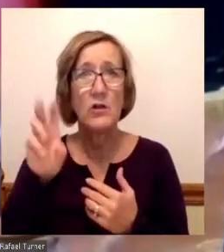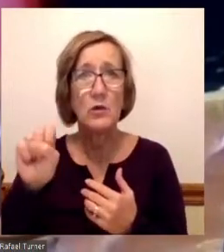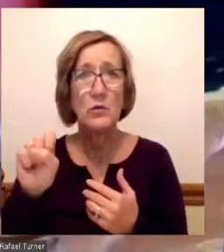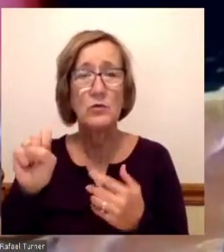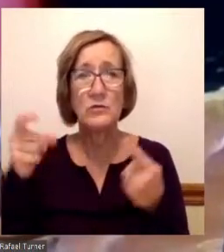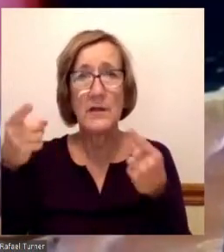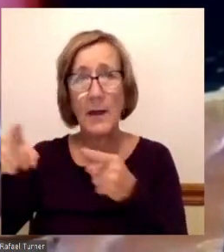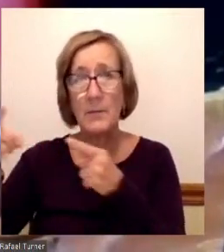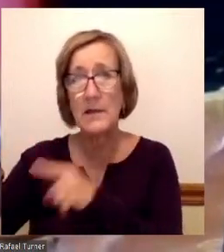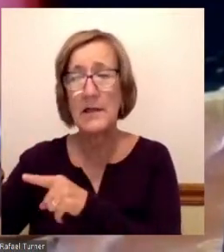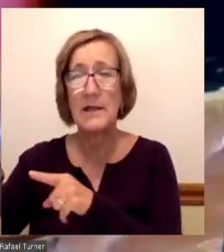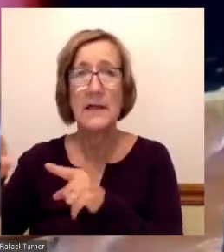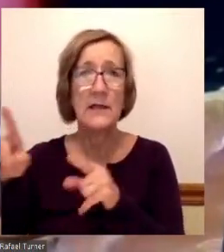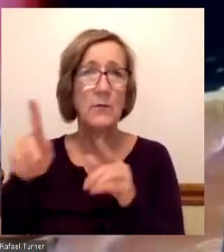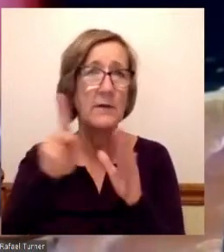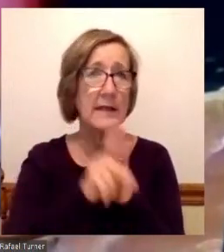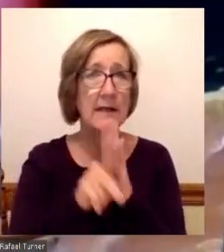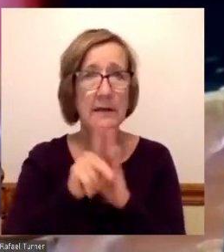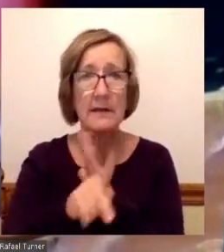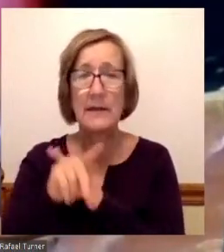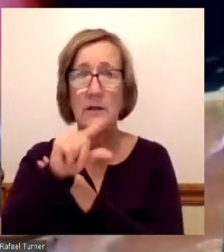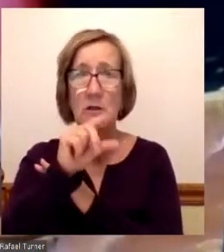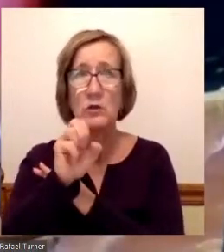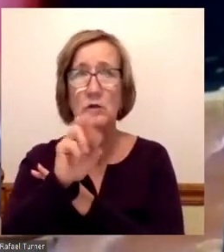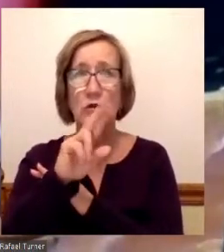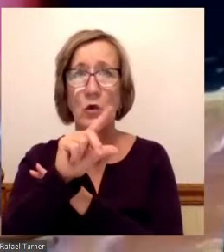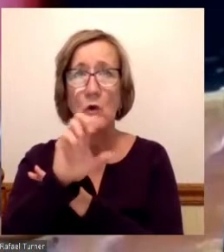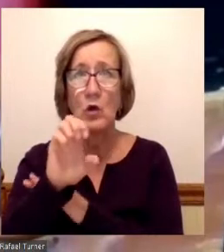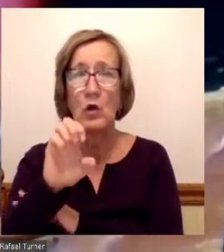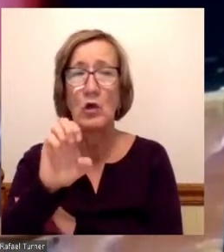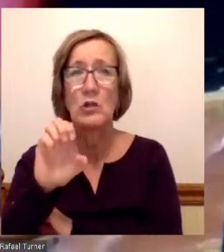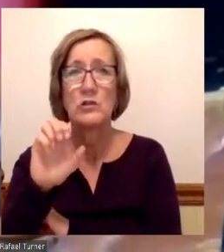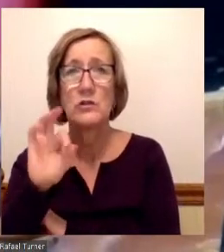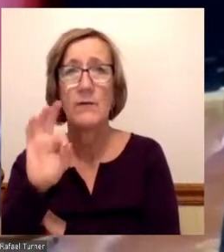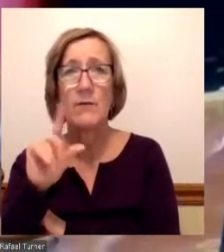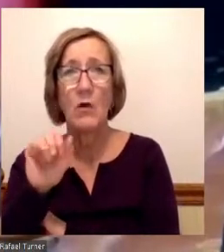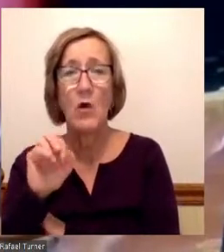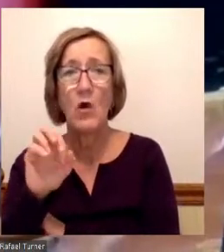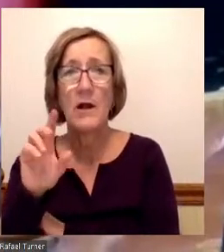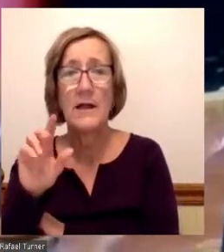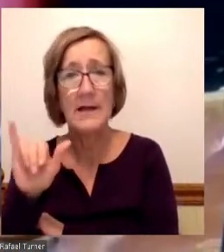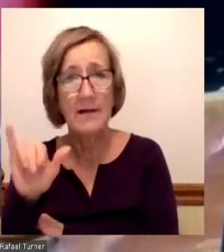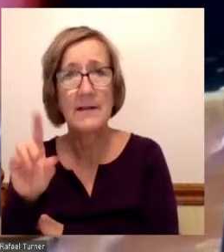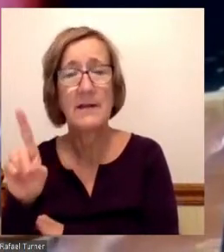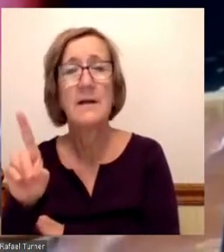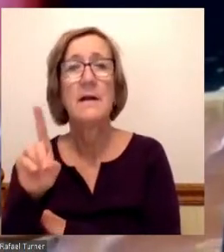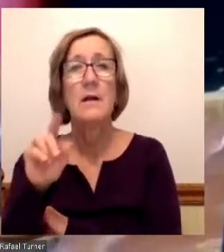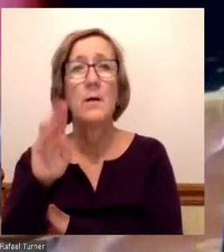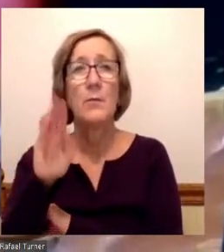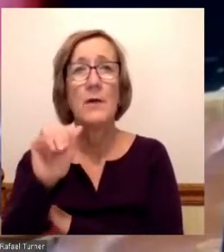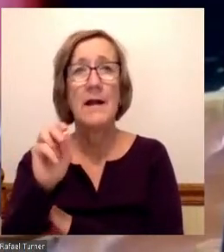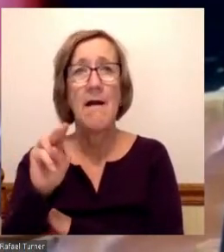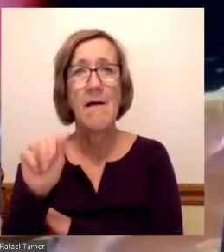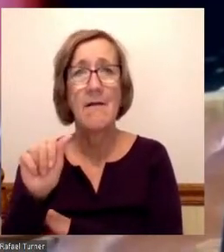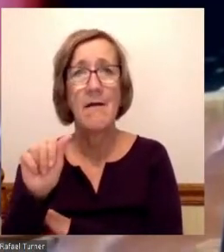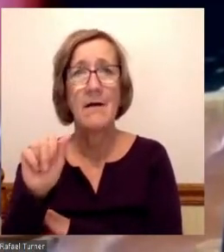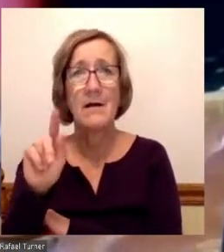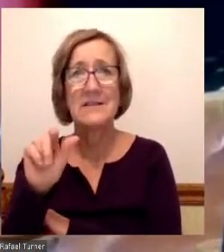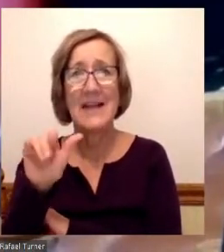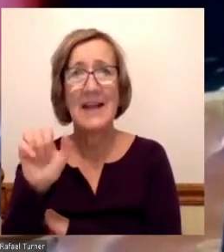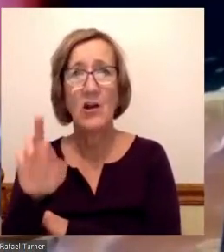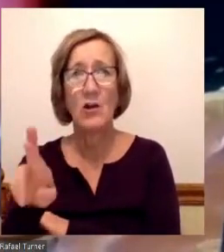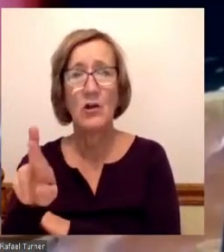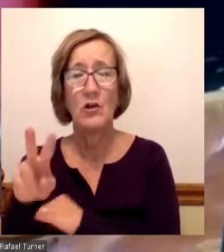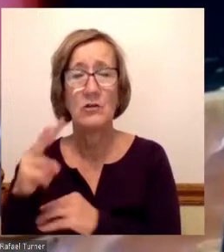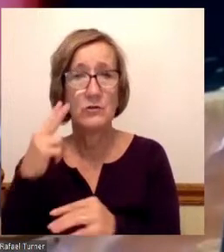with the killings of George Floyd, Amir Arbery, Breonna Taylor, and seeing how anti-Black